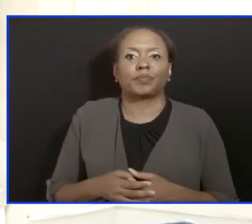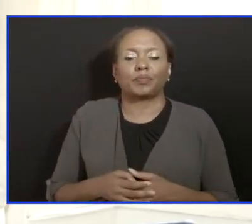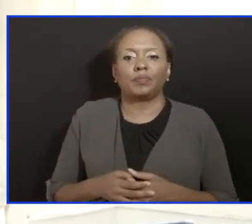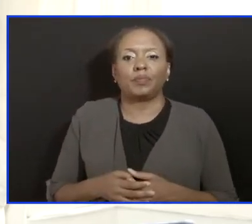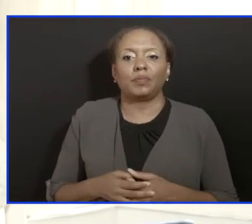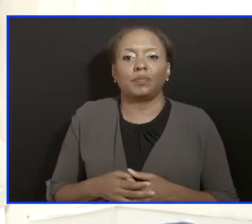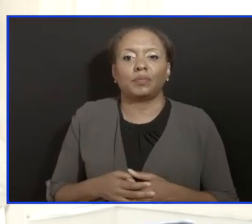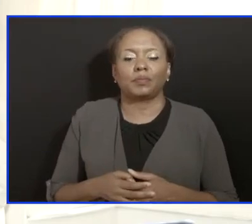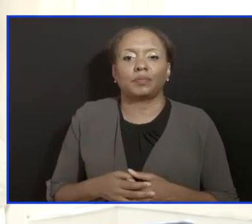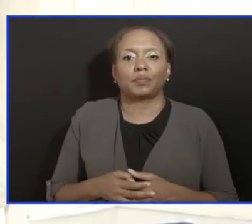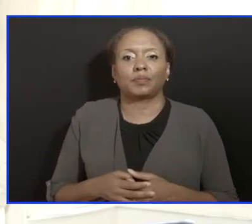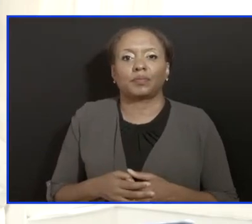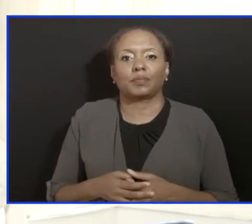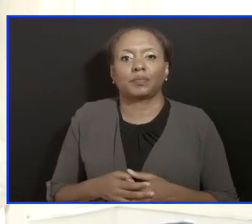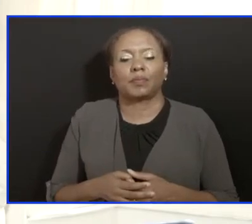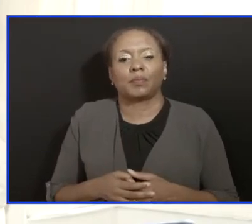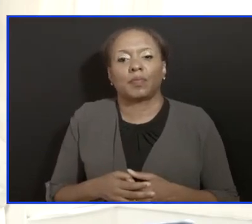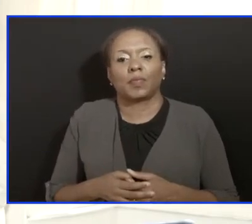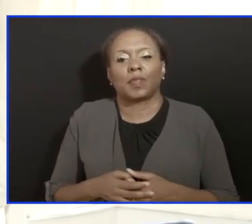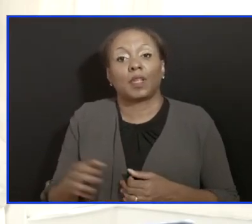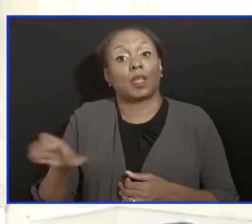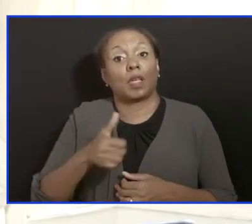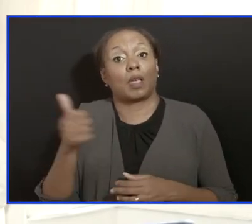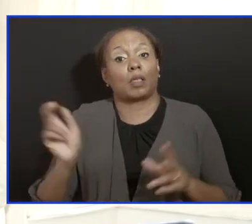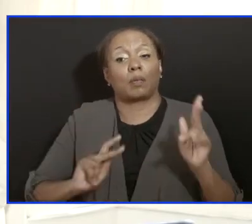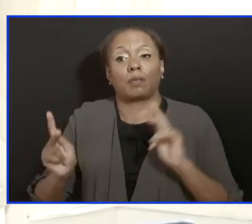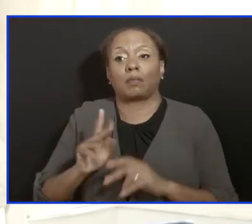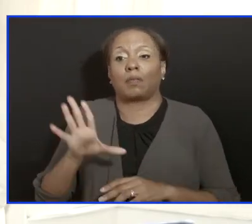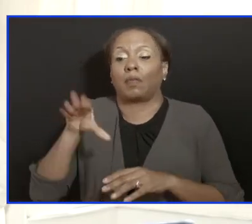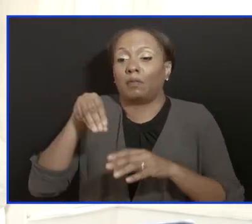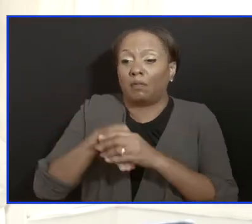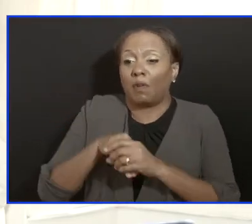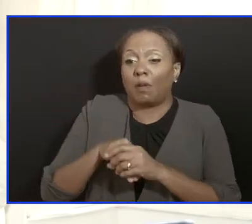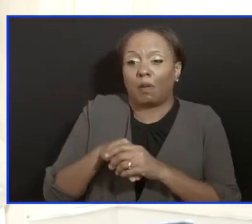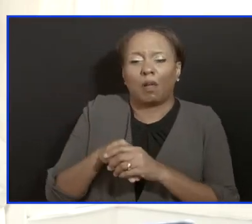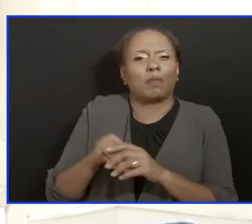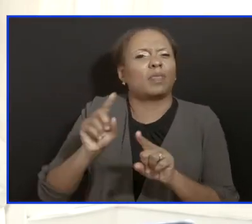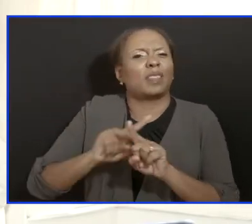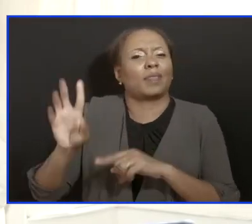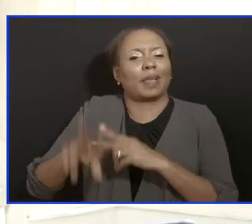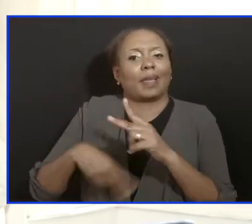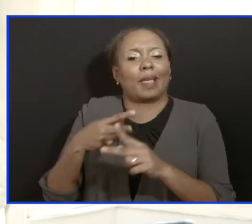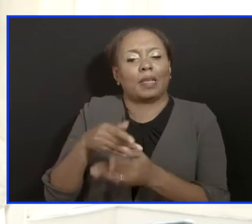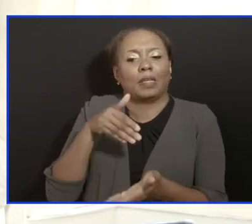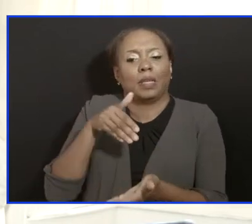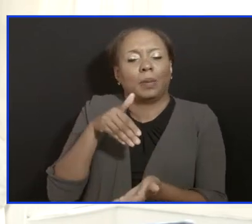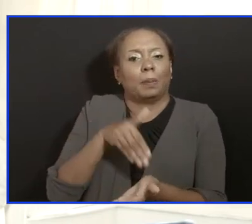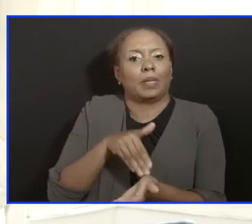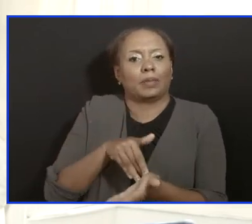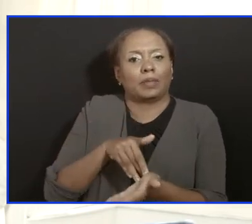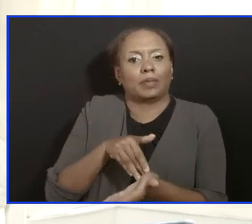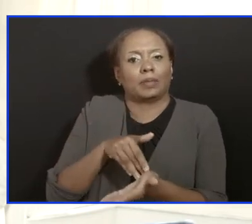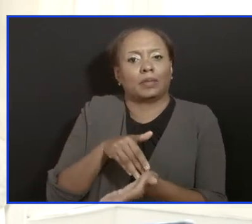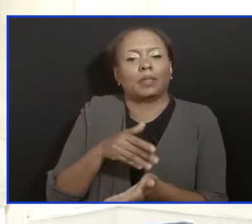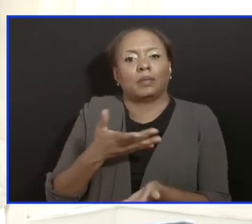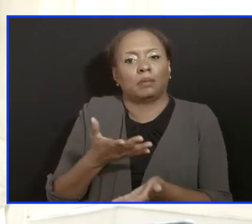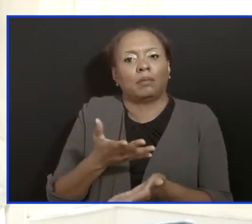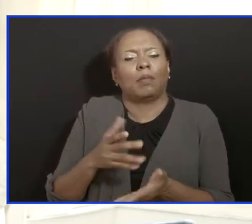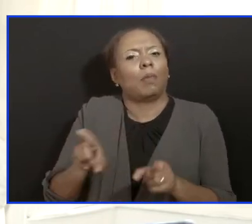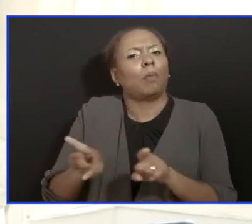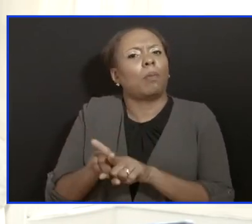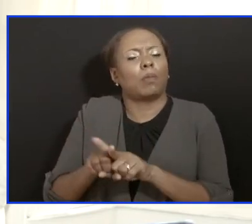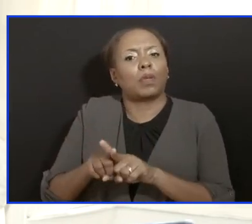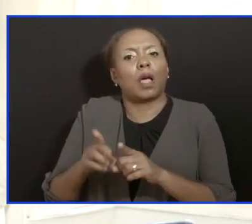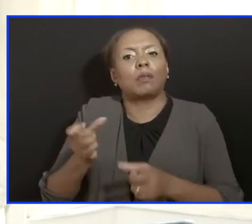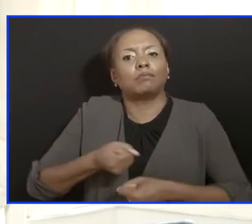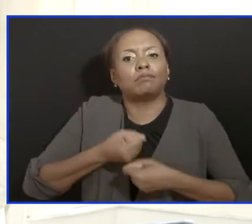opportunity to thank those from the Department of Internal Medicine who have poured sweat and blood in terms of working in there in some very long hours. But also take the opportunity